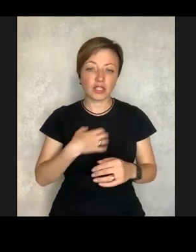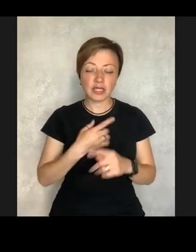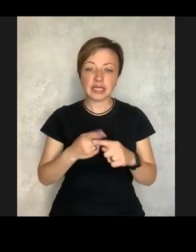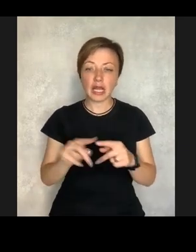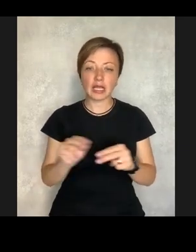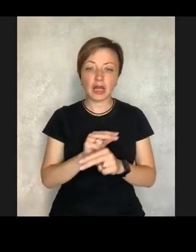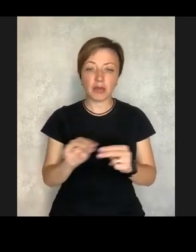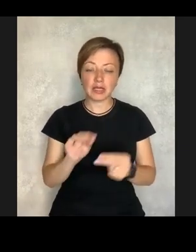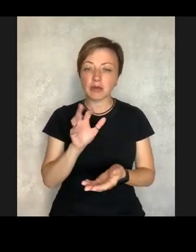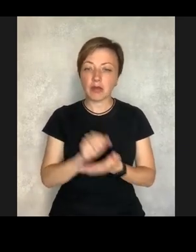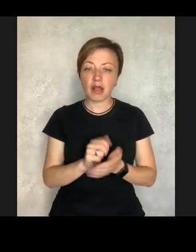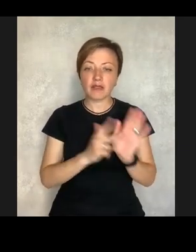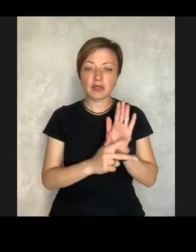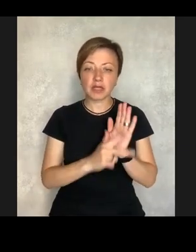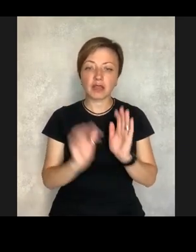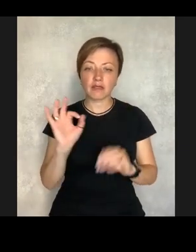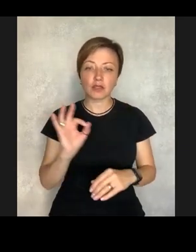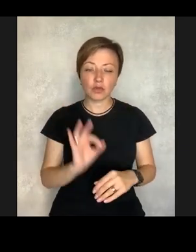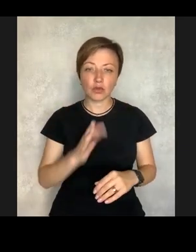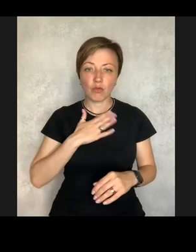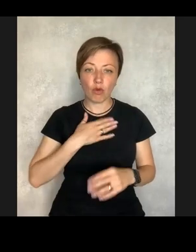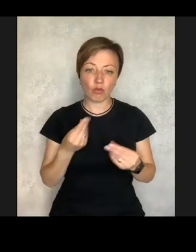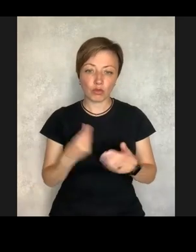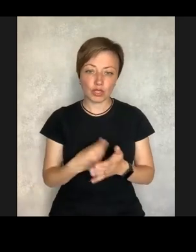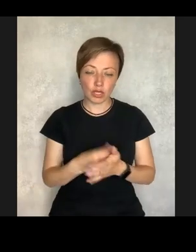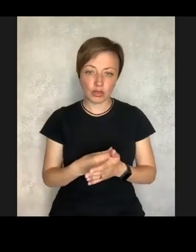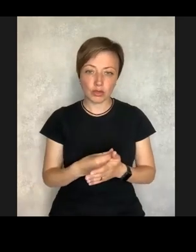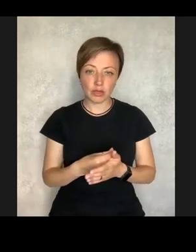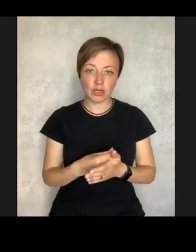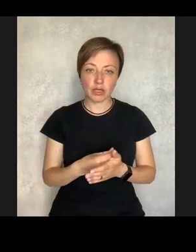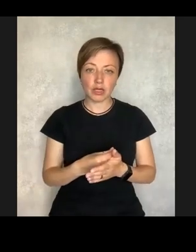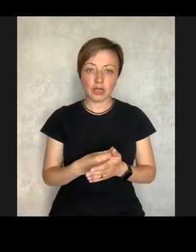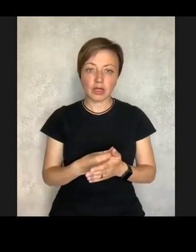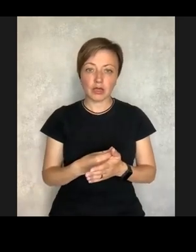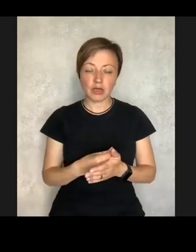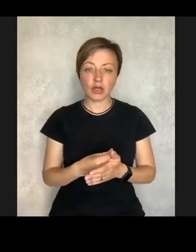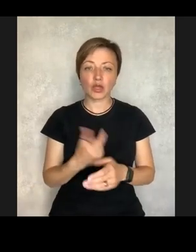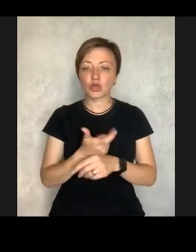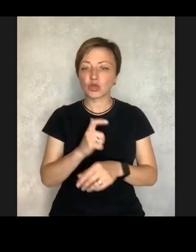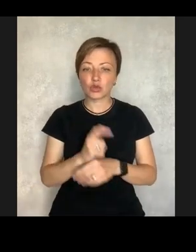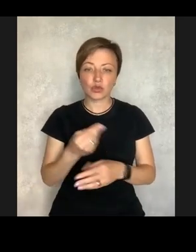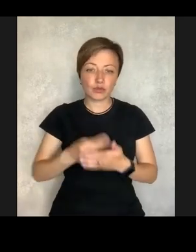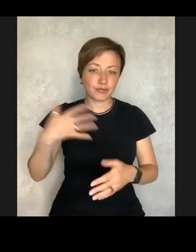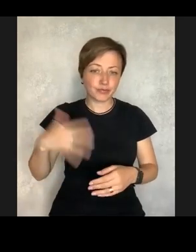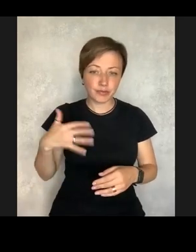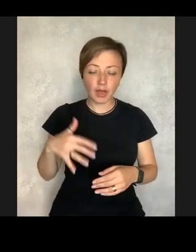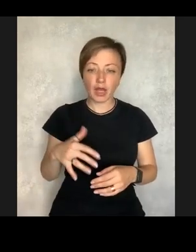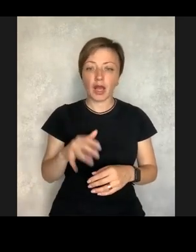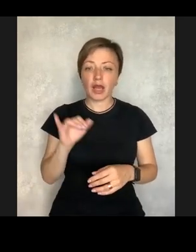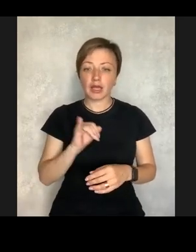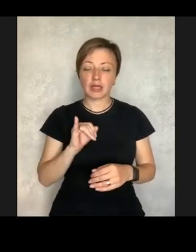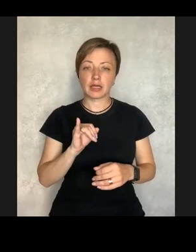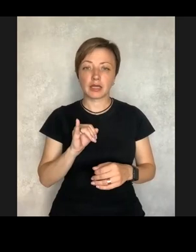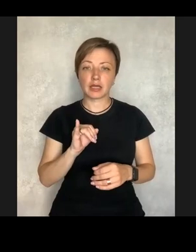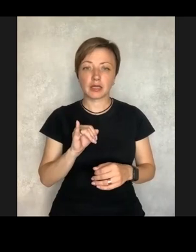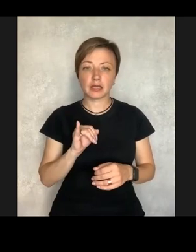is critical here, because that therapy was 80% worth of my budget back then. So these were